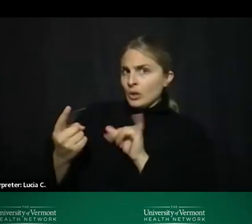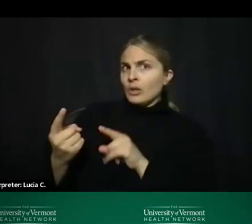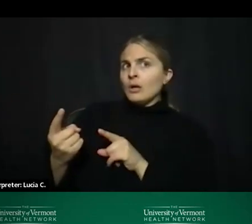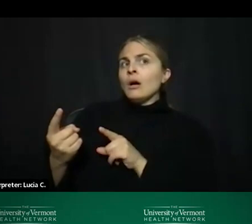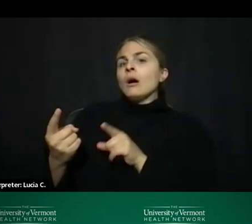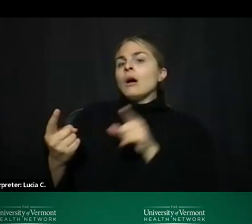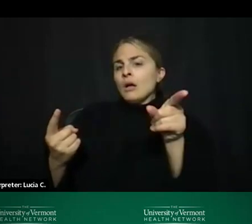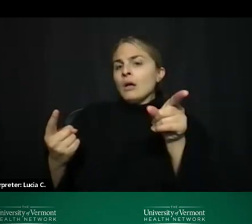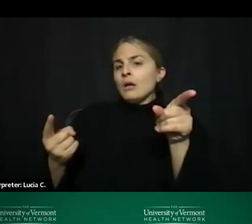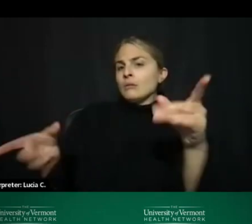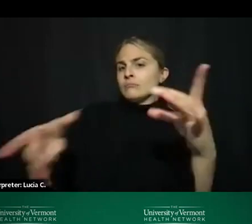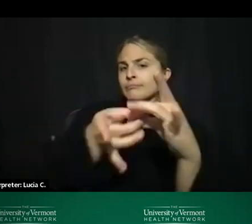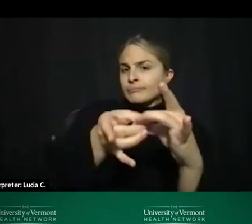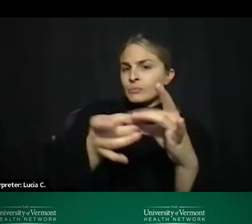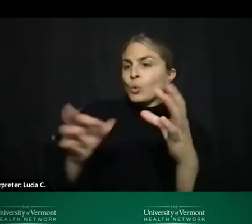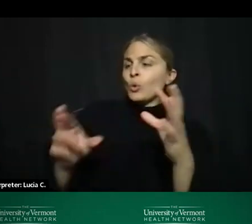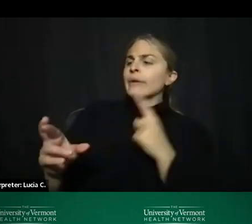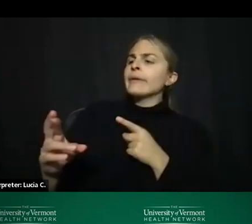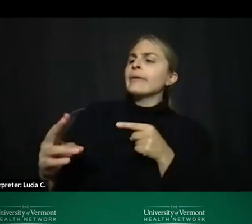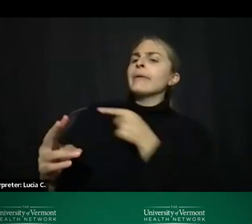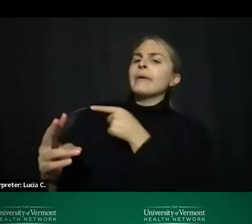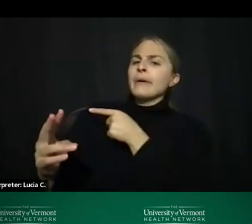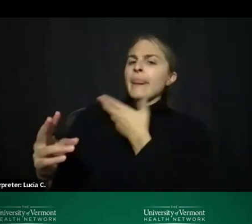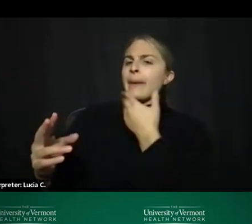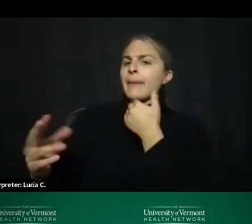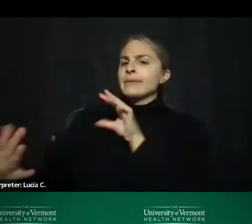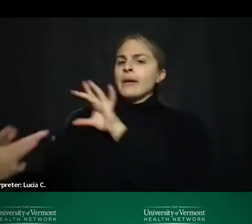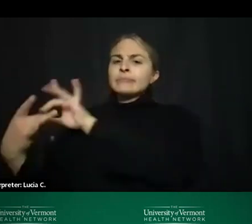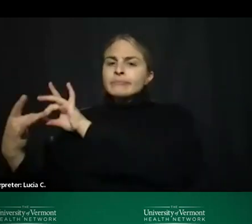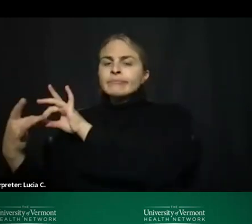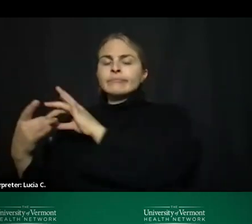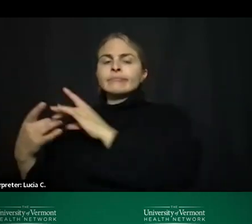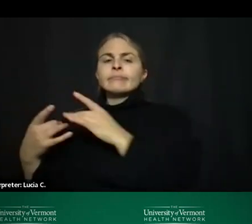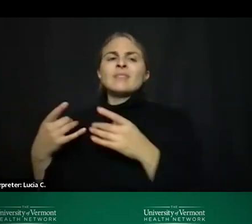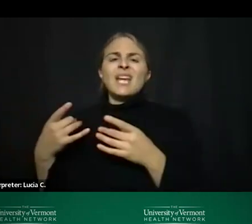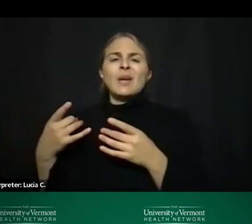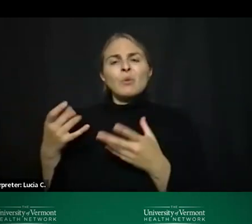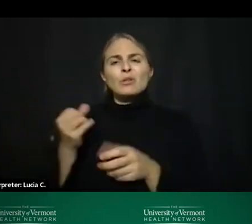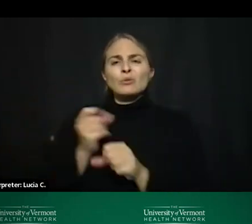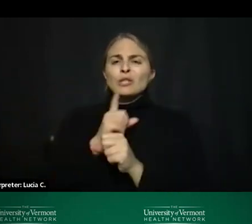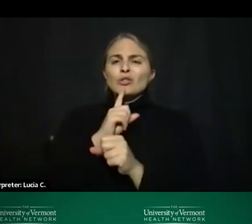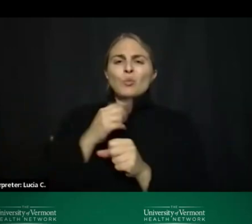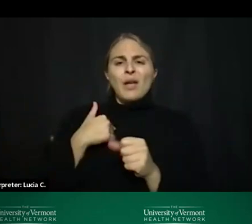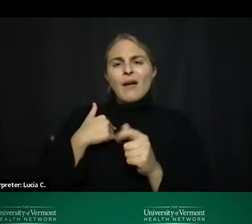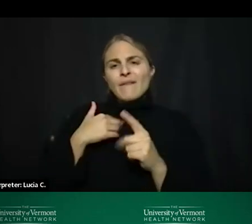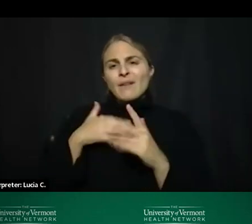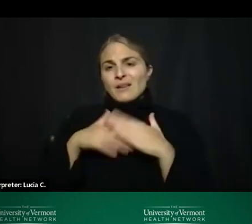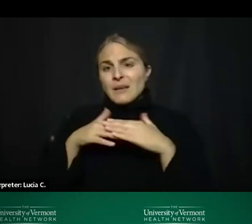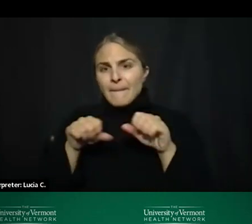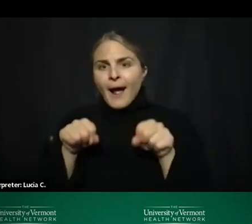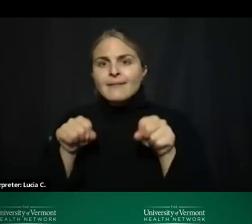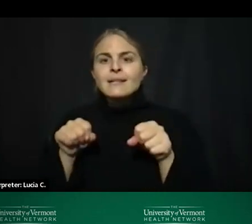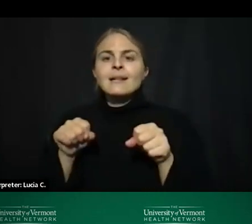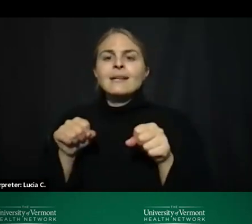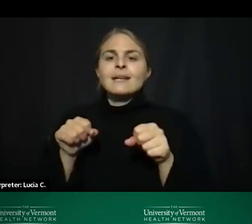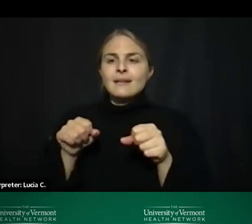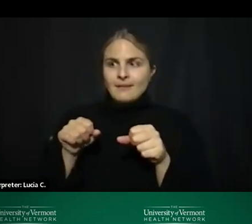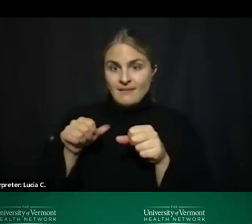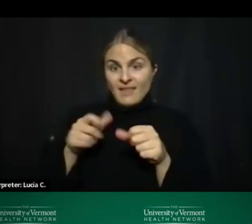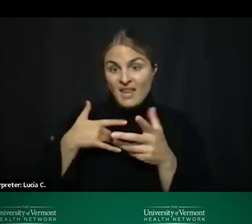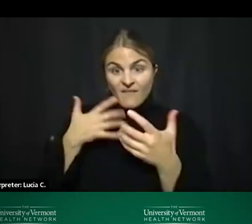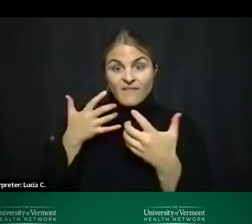best serve them and um have capacity and availability we recognize that